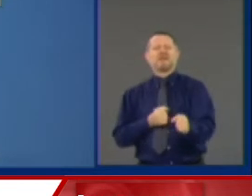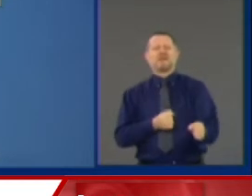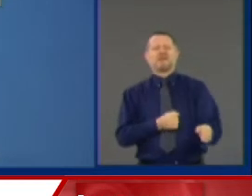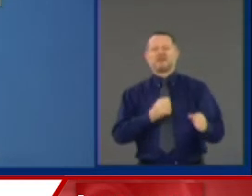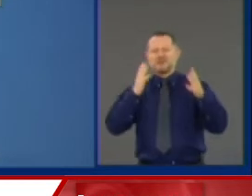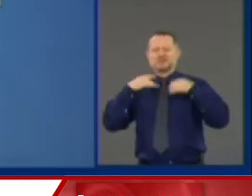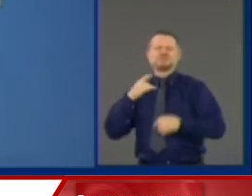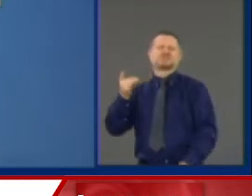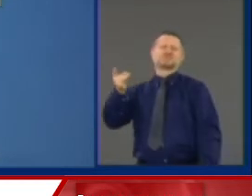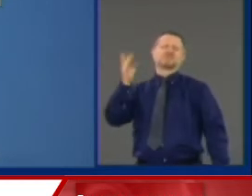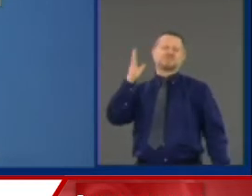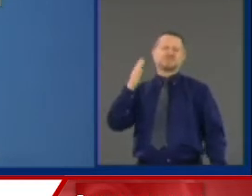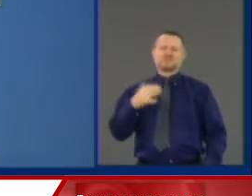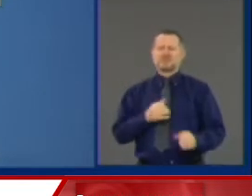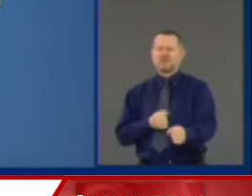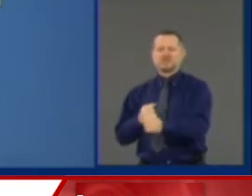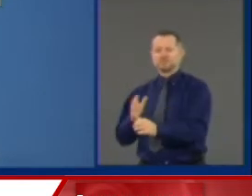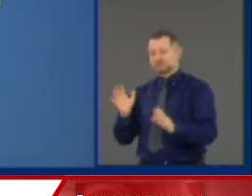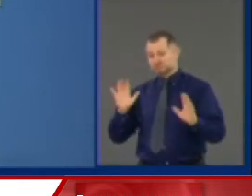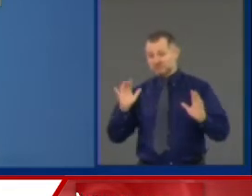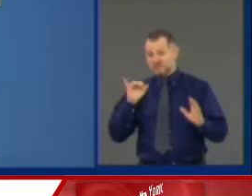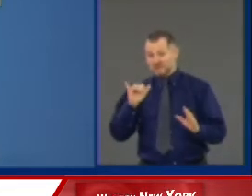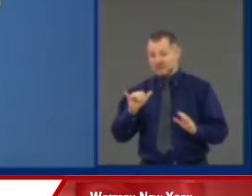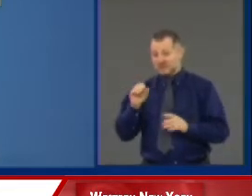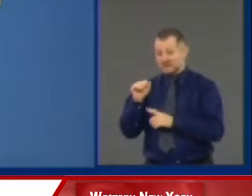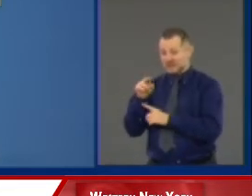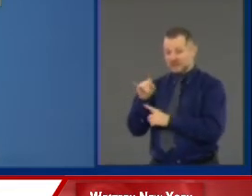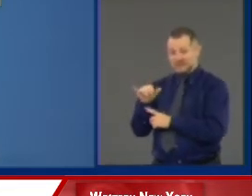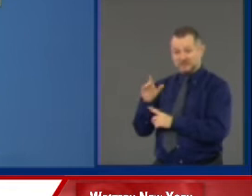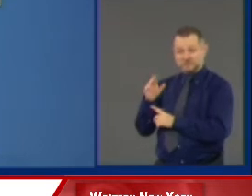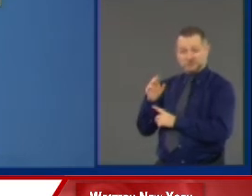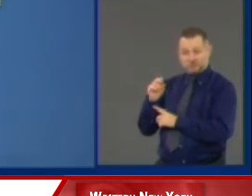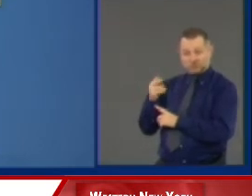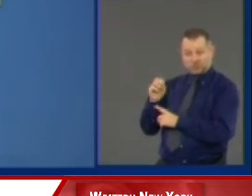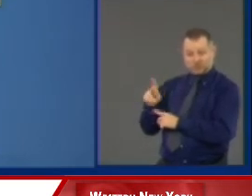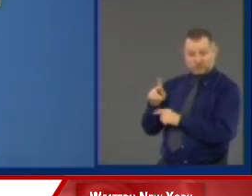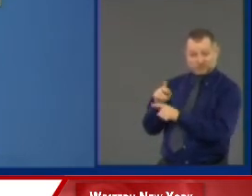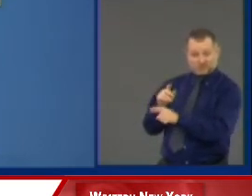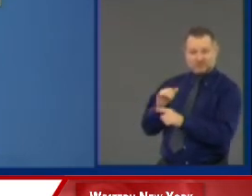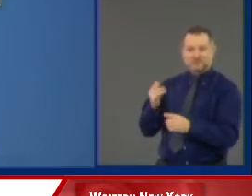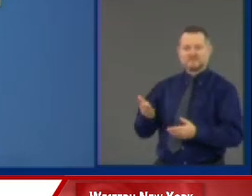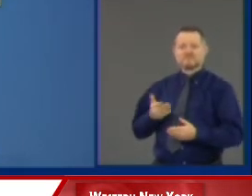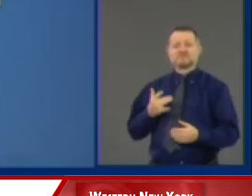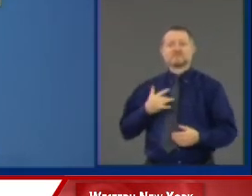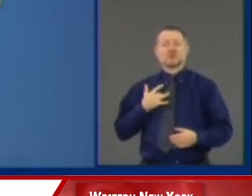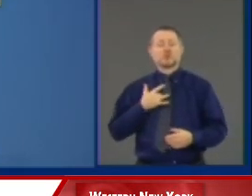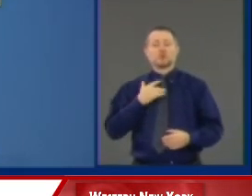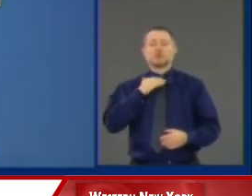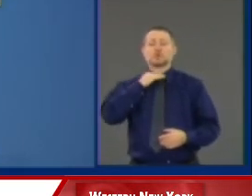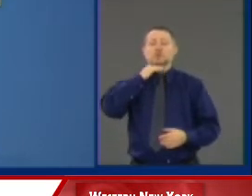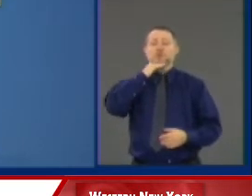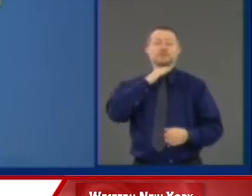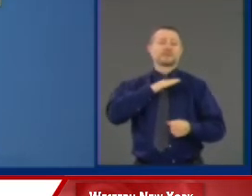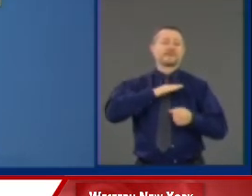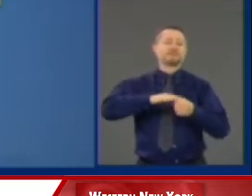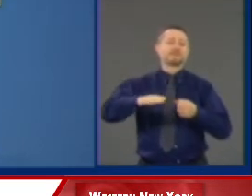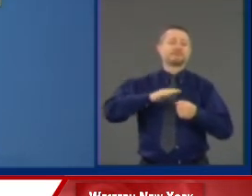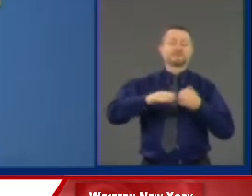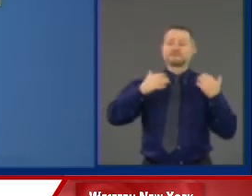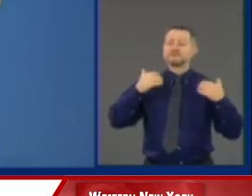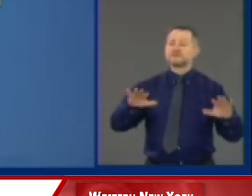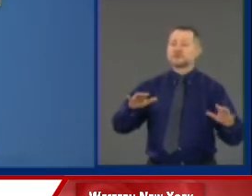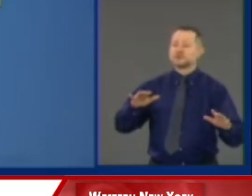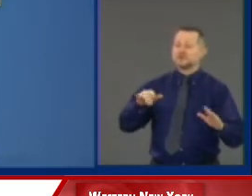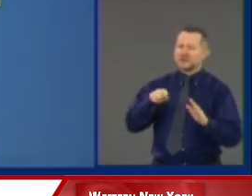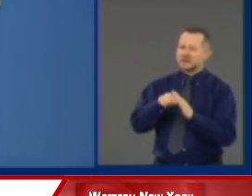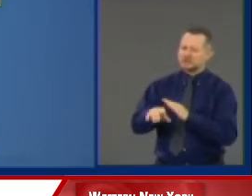Hook massacre happened and the people said enough. Enough. You're killing children,